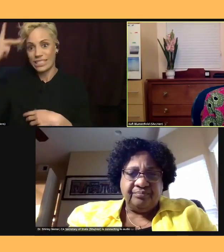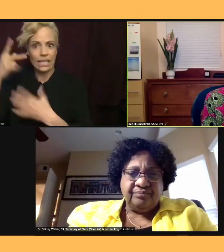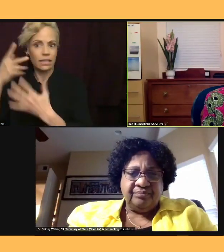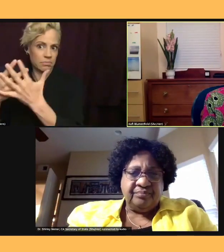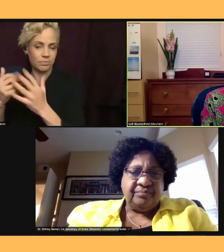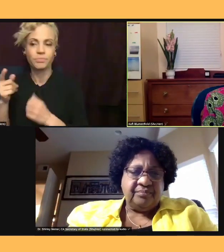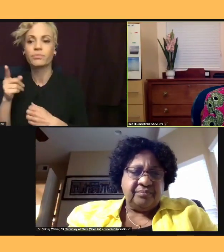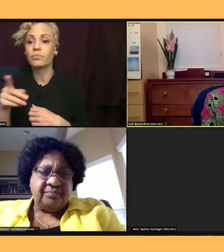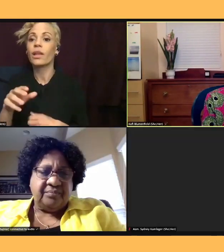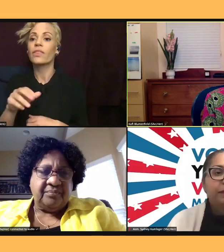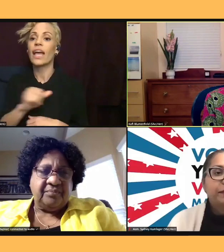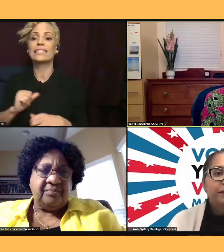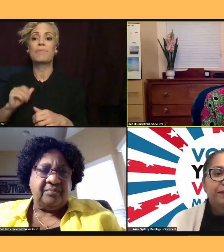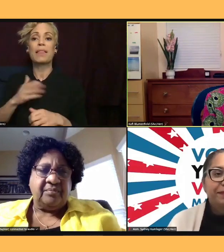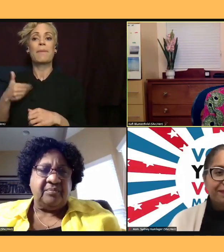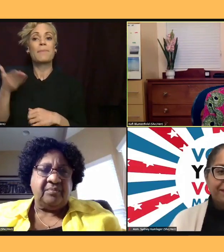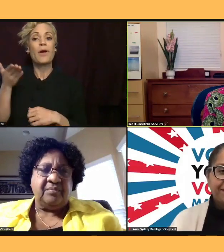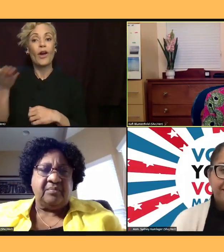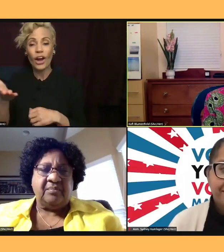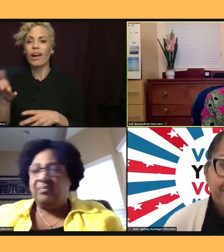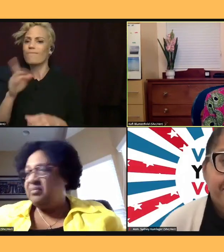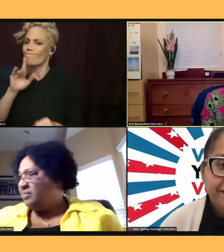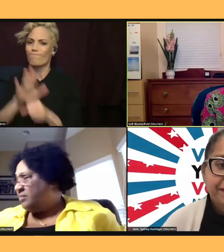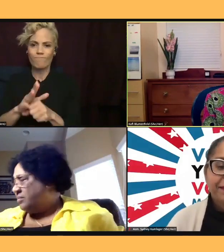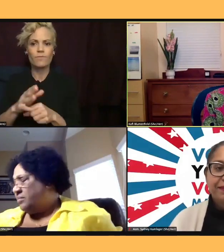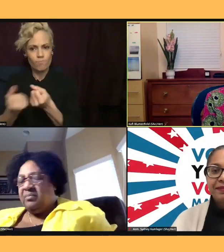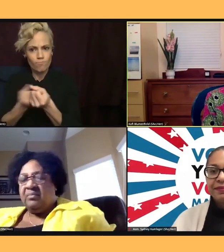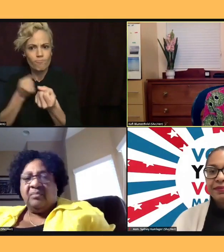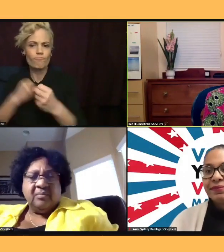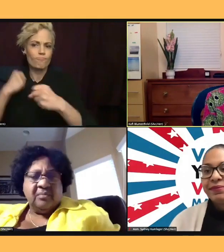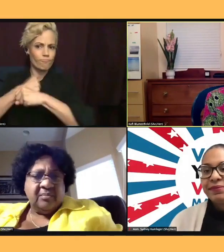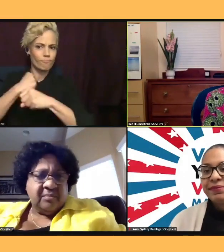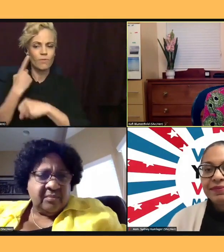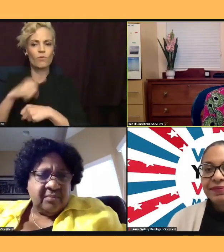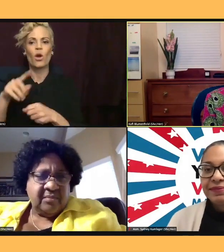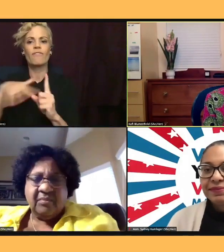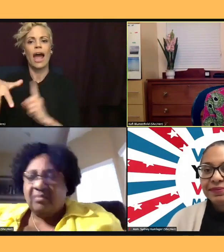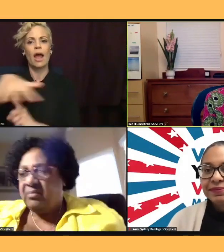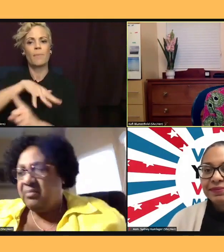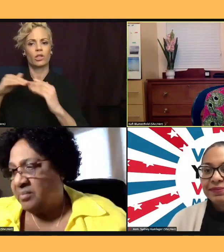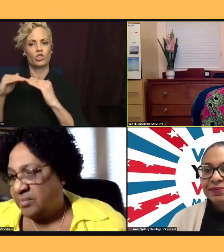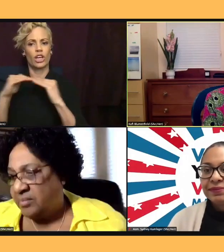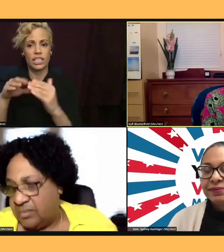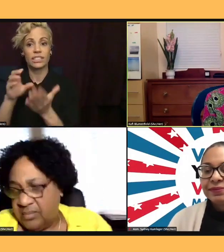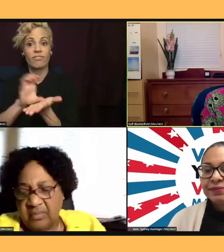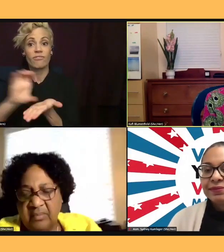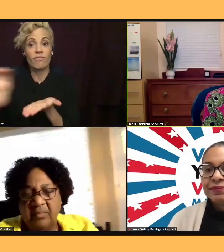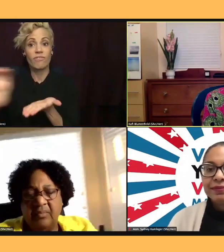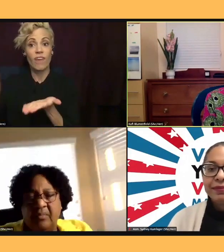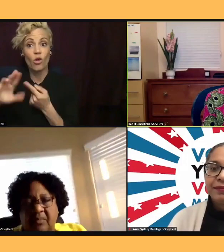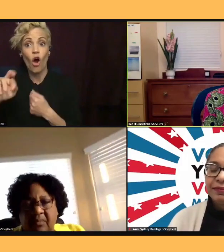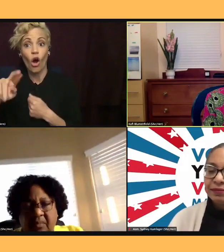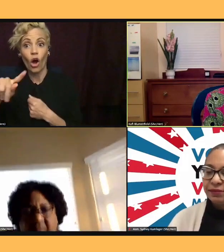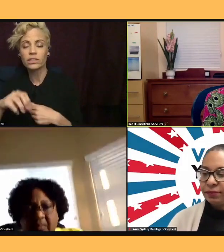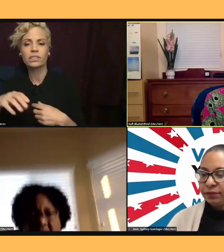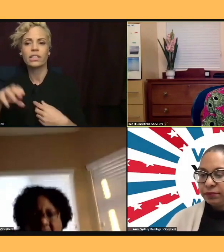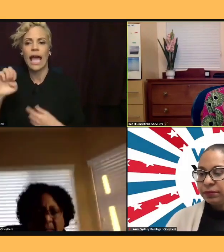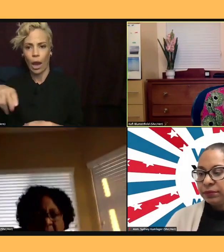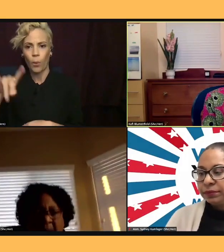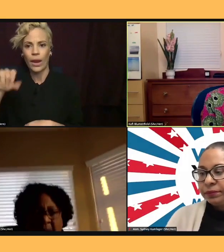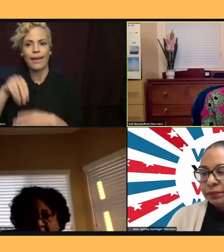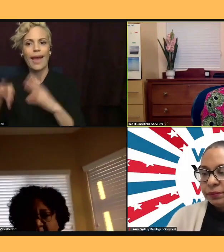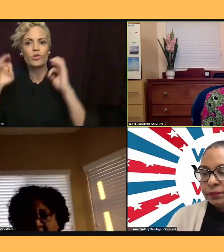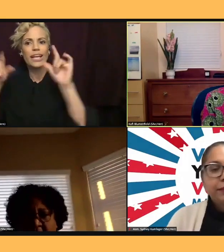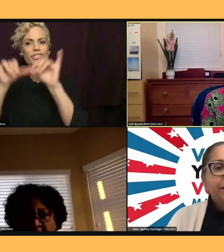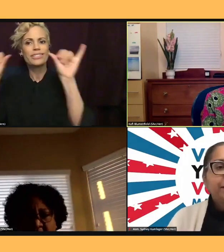advocating for environmental justice, funding for the arts, and equity in our education system. Please see her full